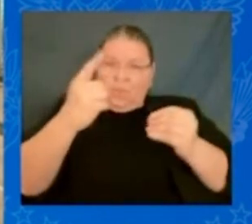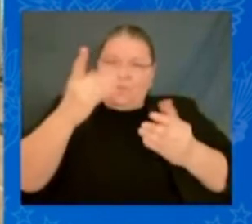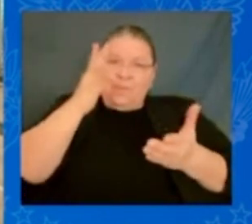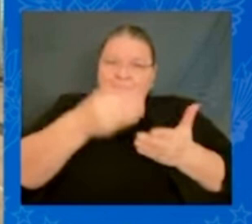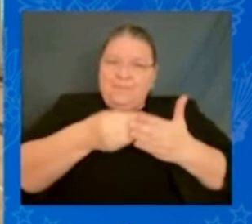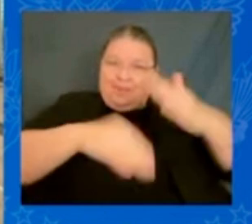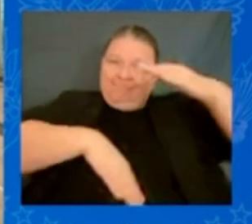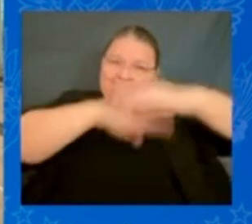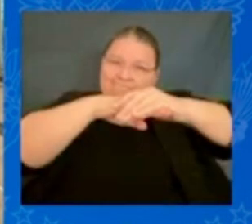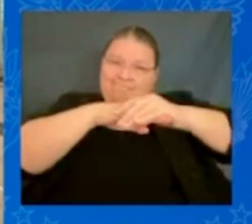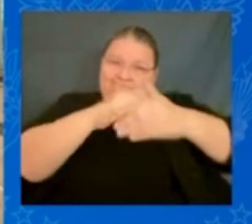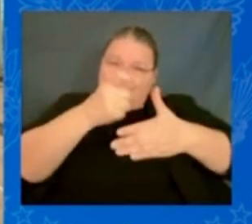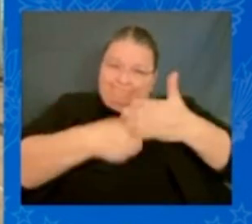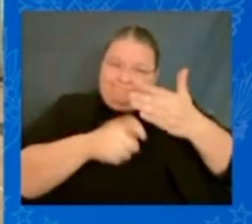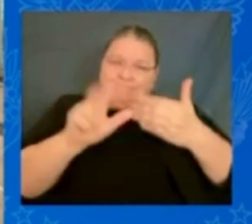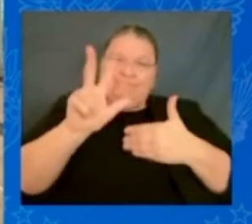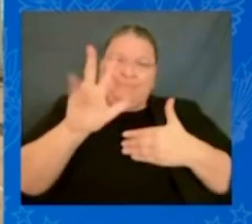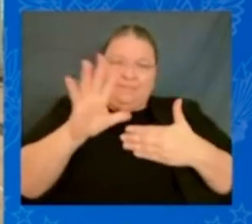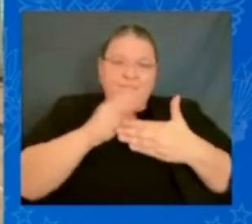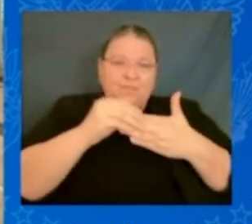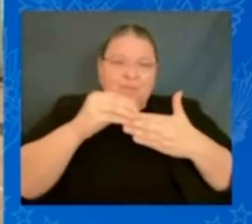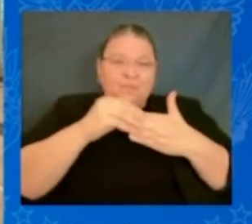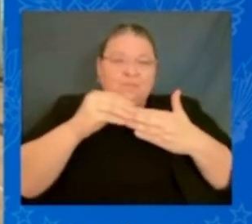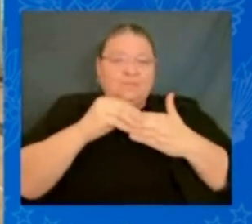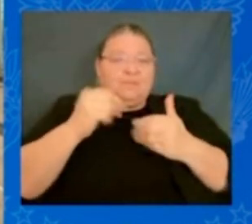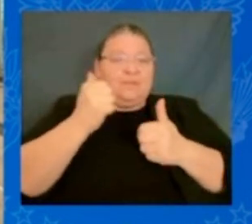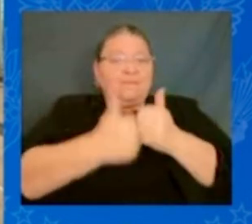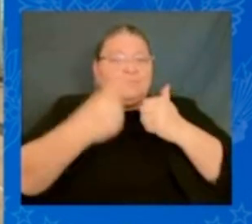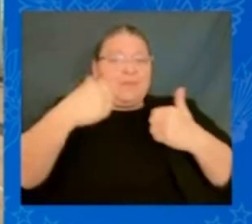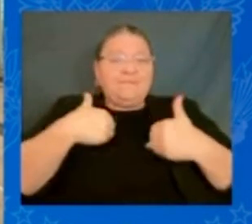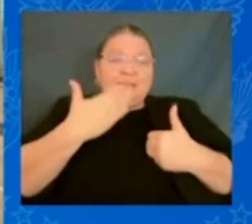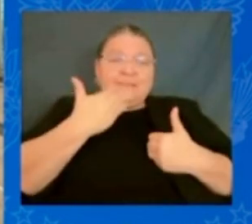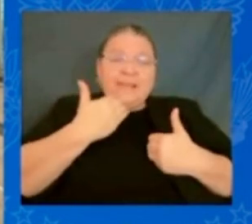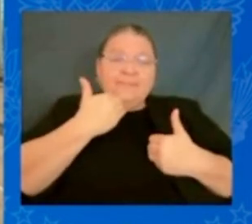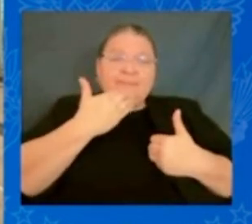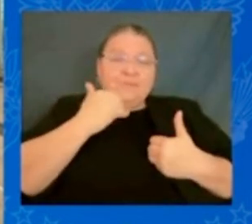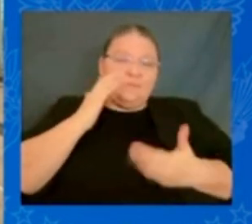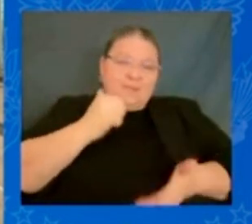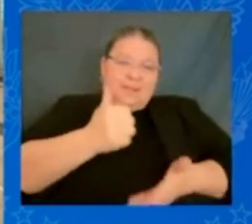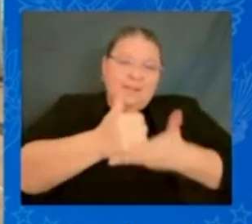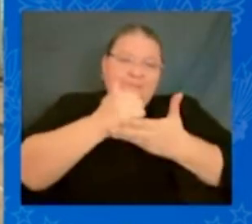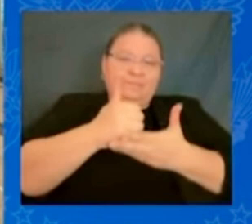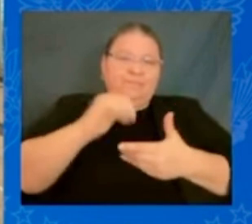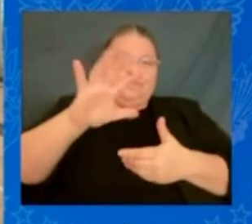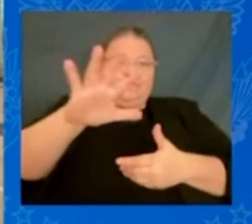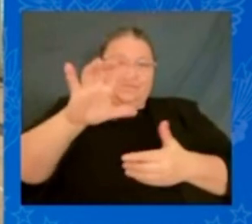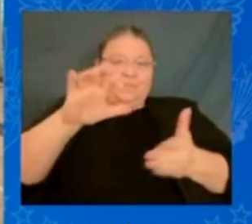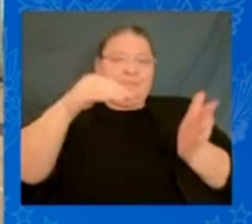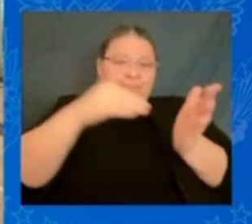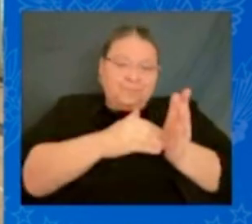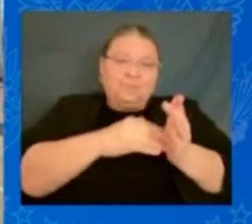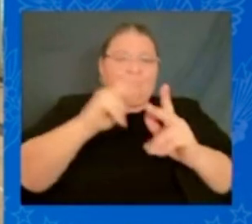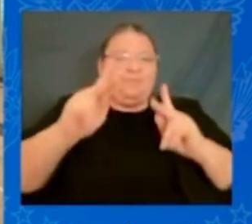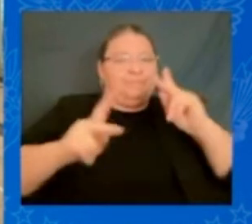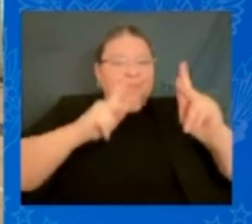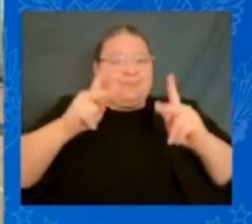else with diabetes, that's going to help 500,000 folks in Alabama today